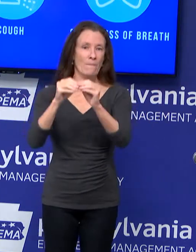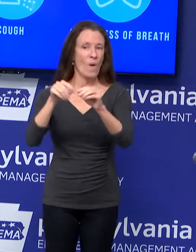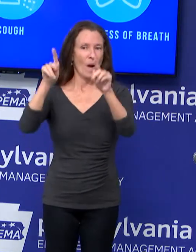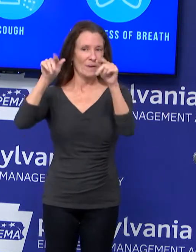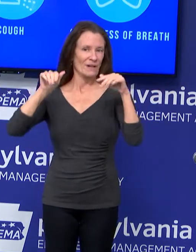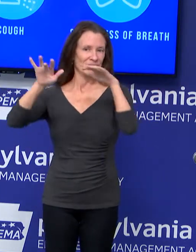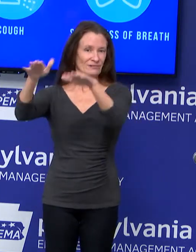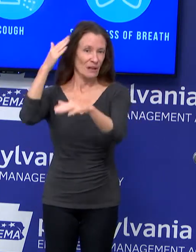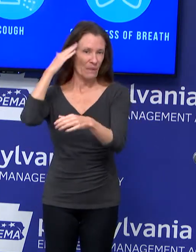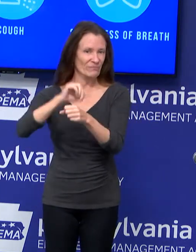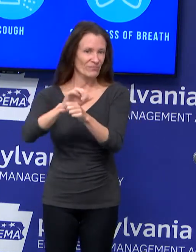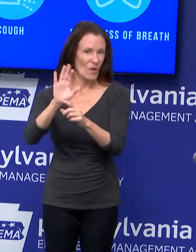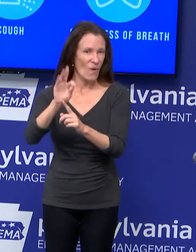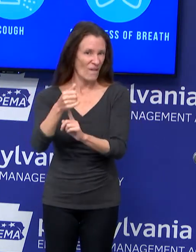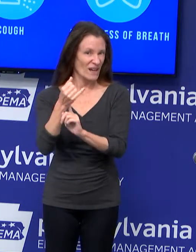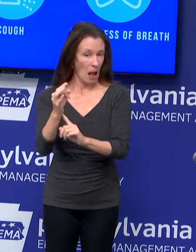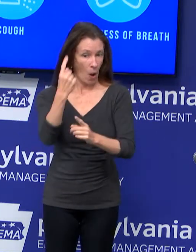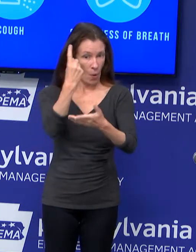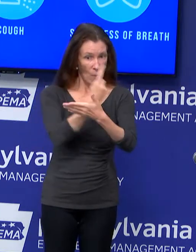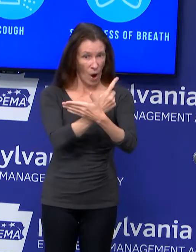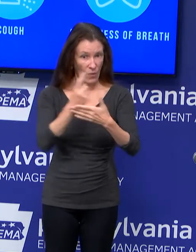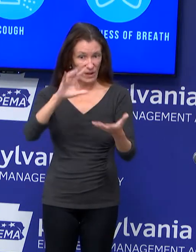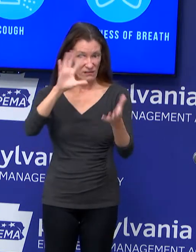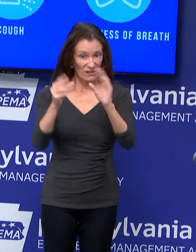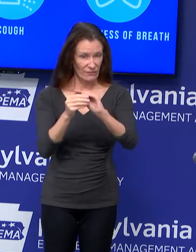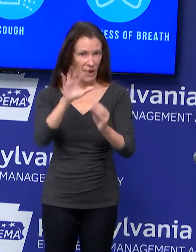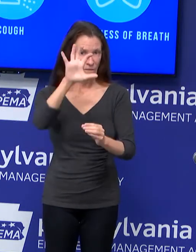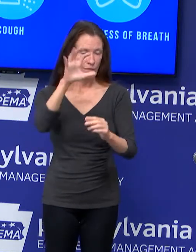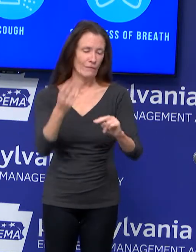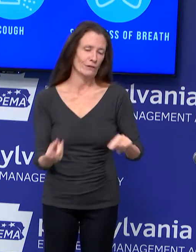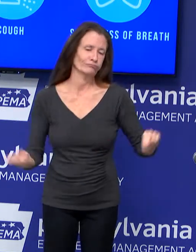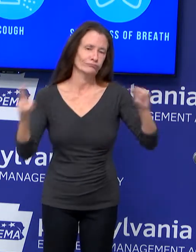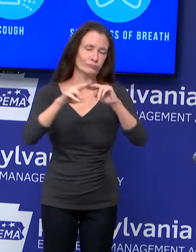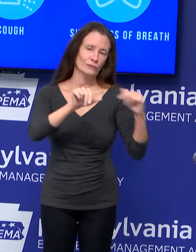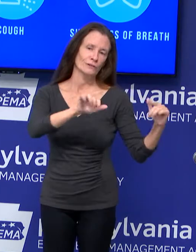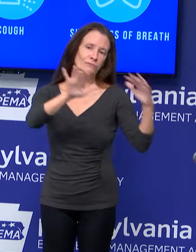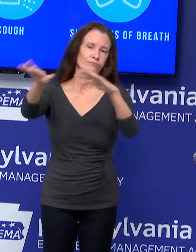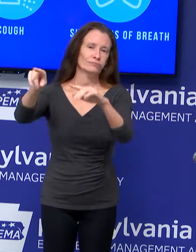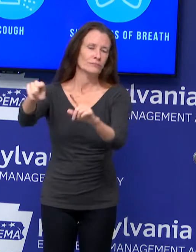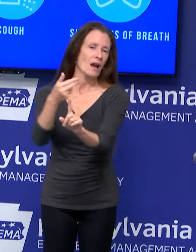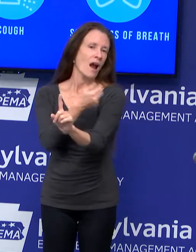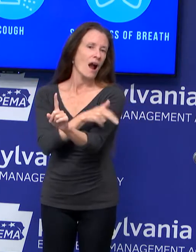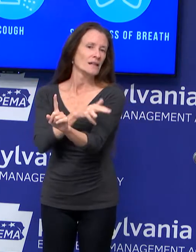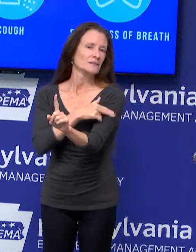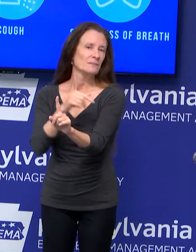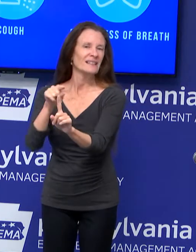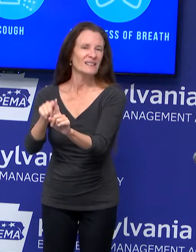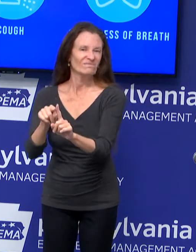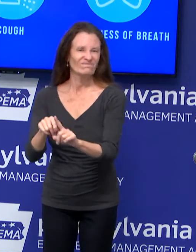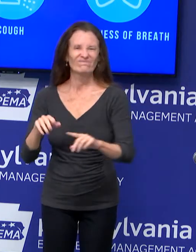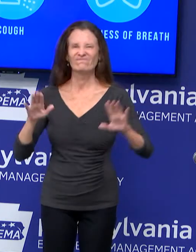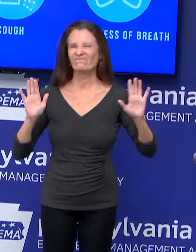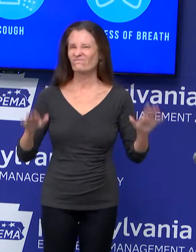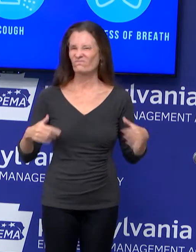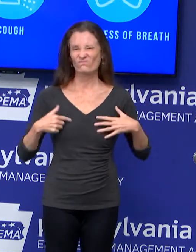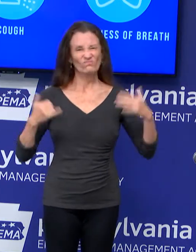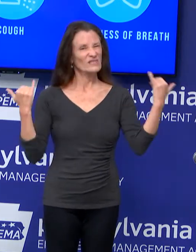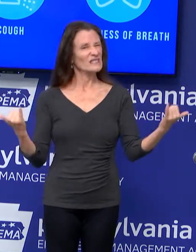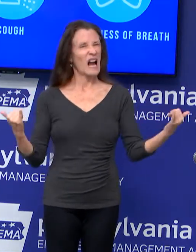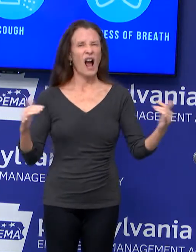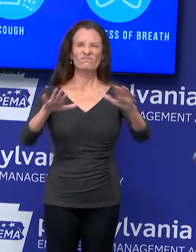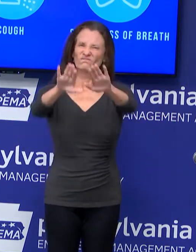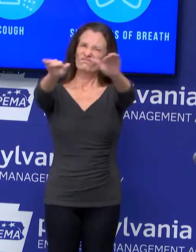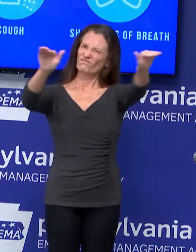500 patients in a week. So this is a call to action for everyone in Pennsylvania.